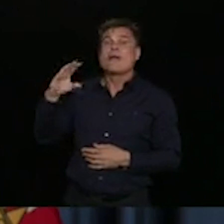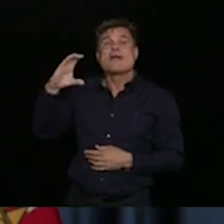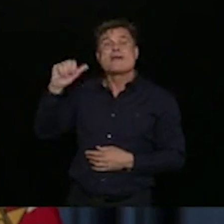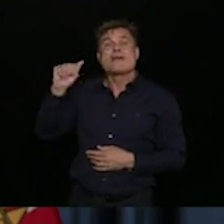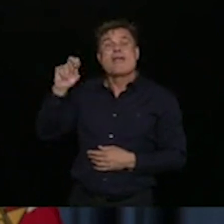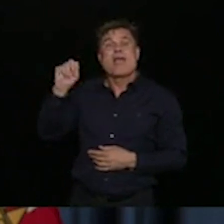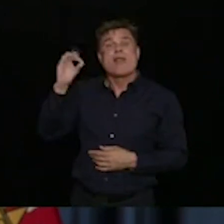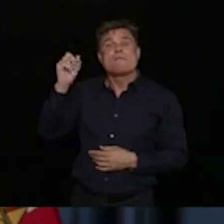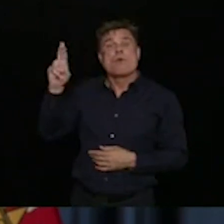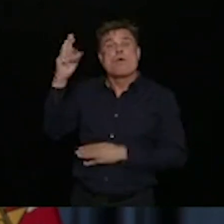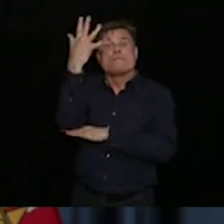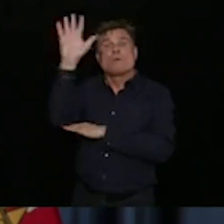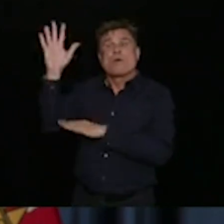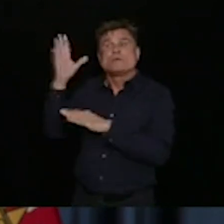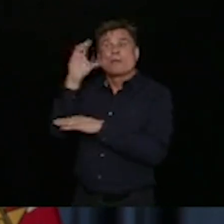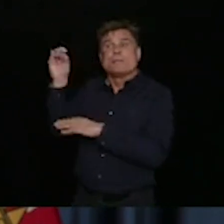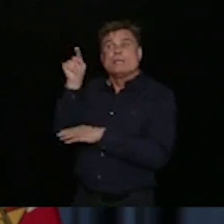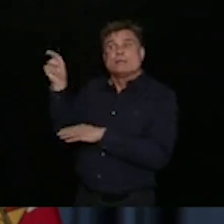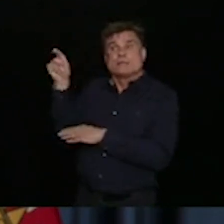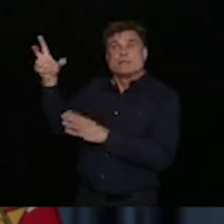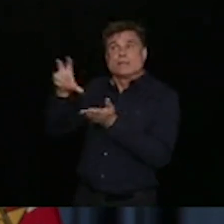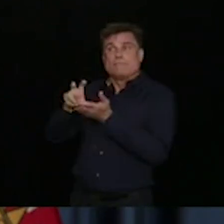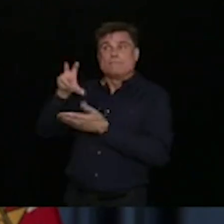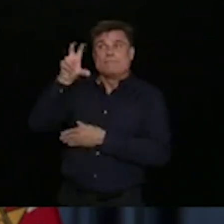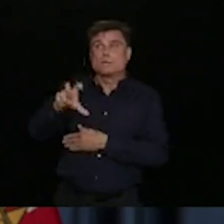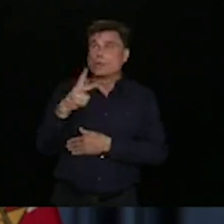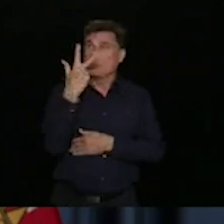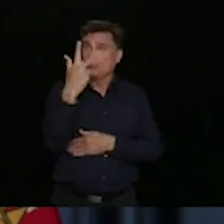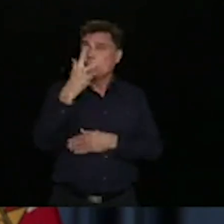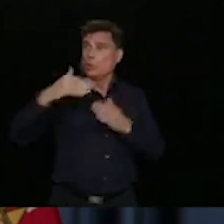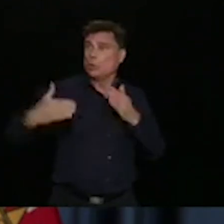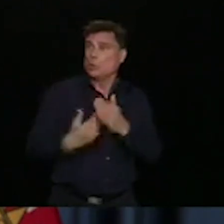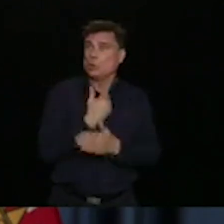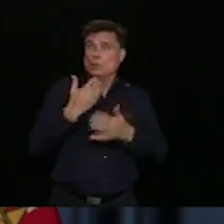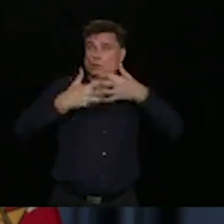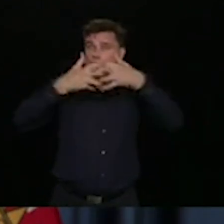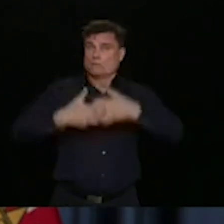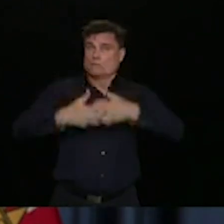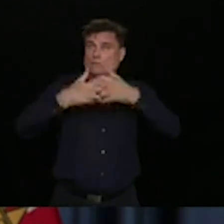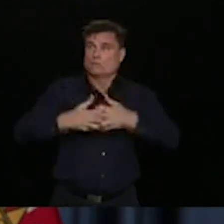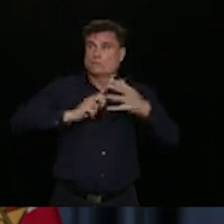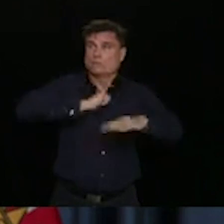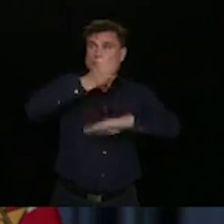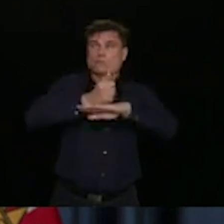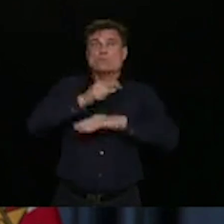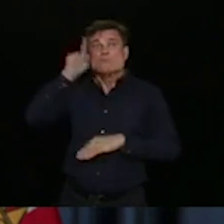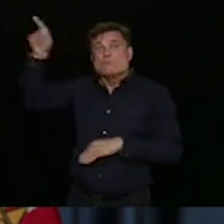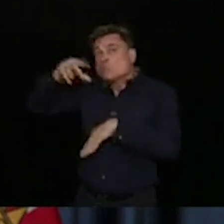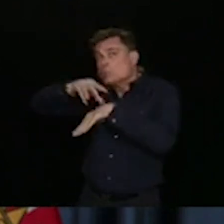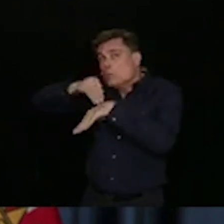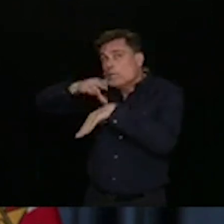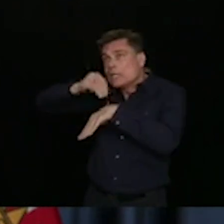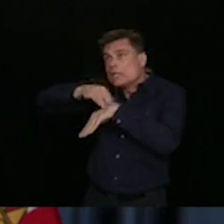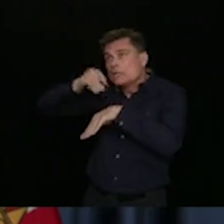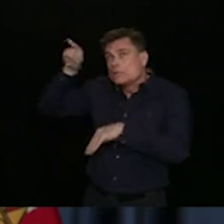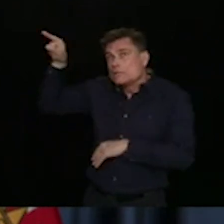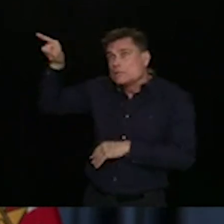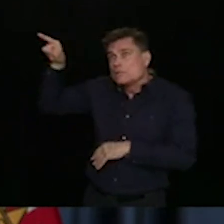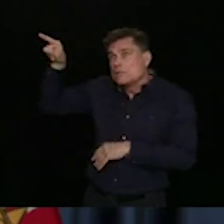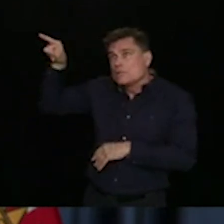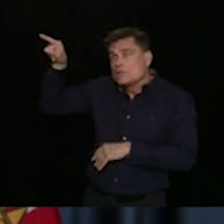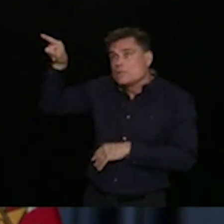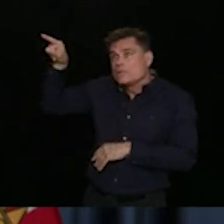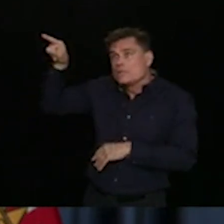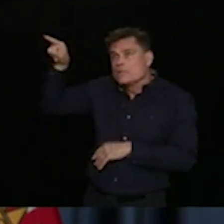invested in three sawmills in Sweden, purchased them outright. Do you think that's a